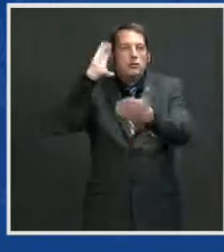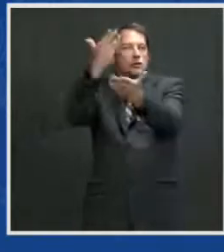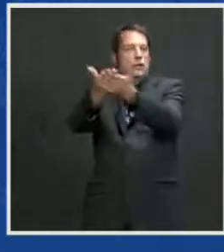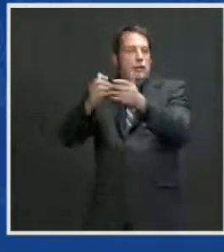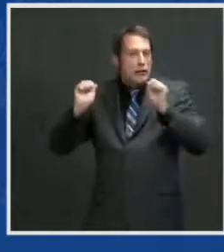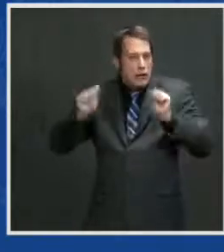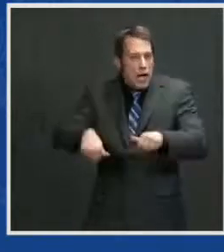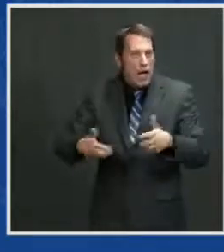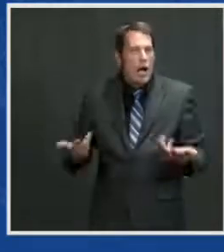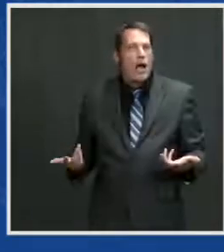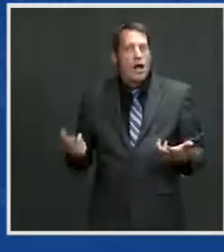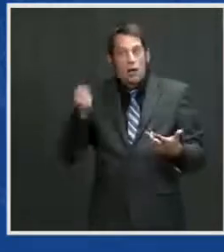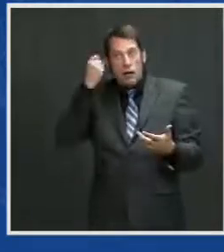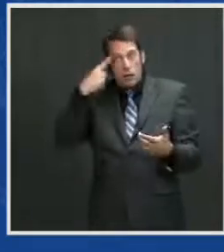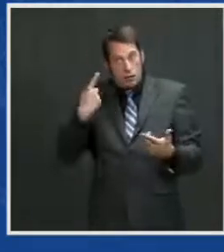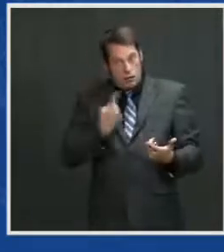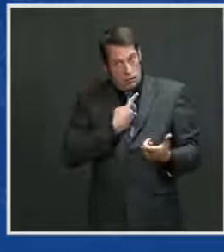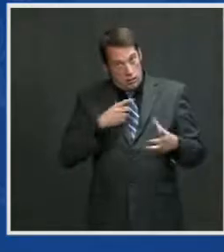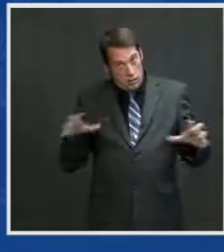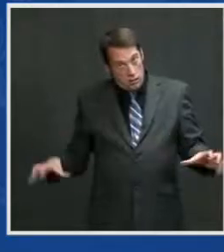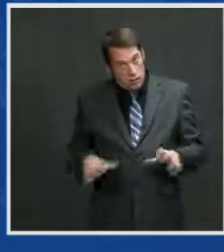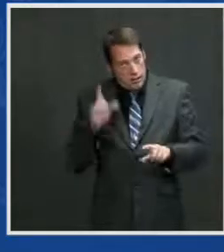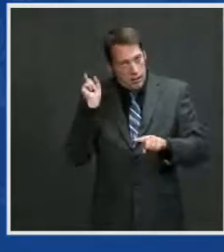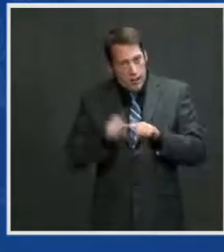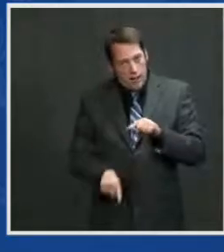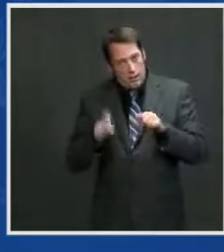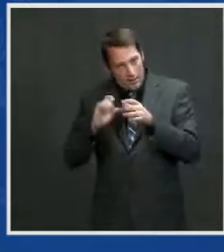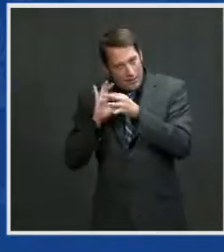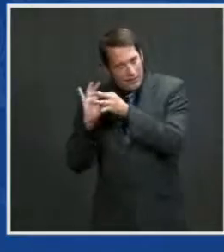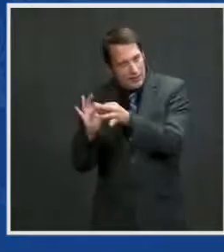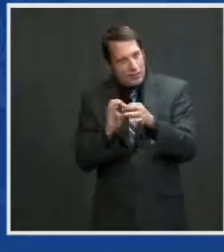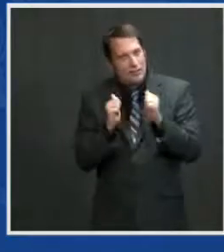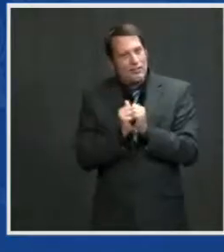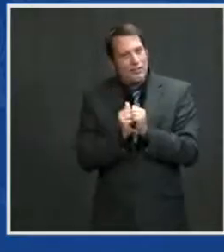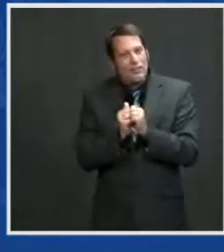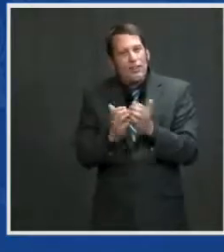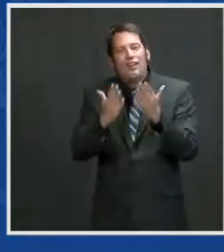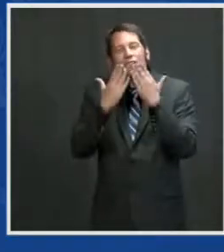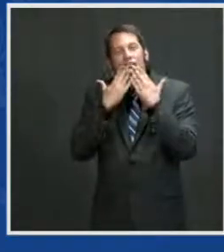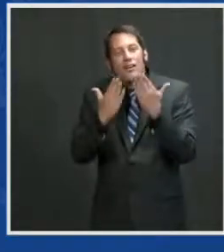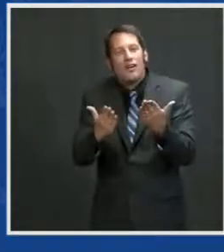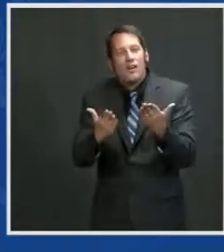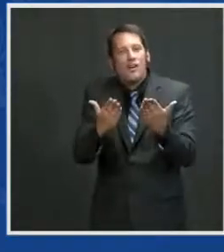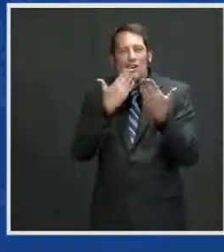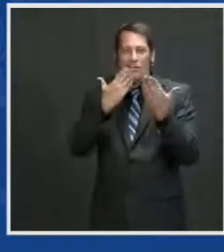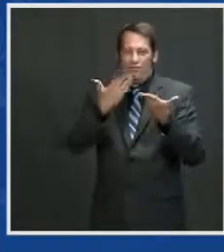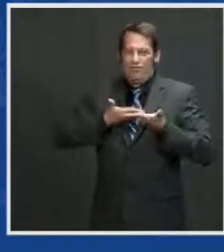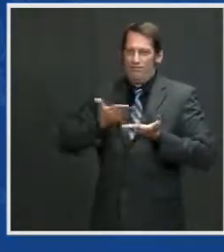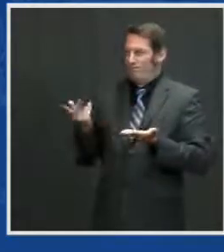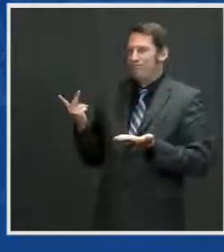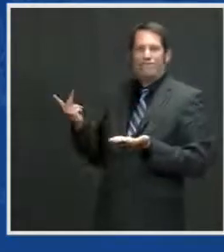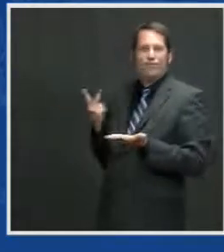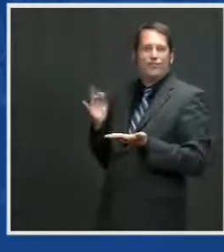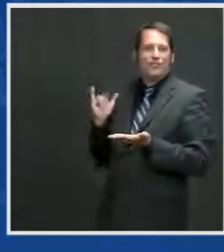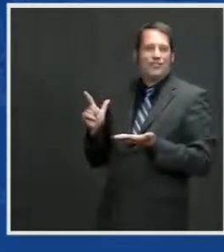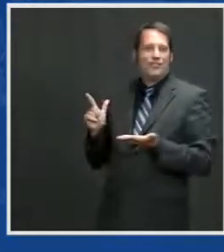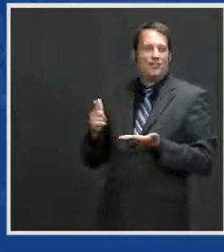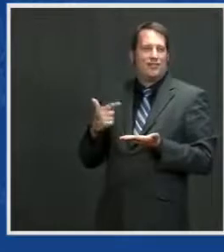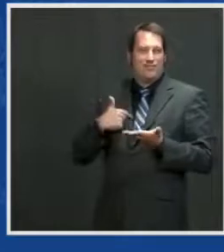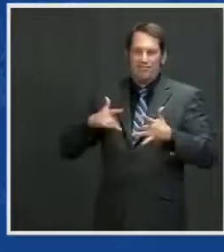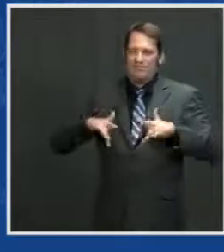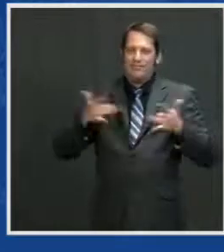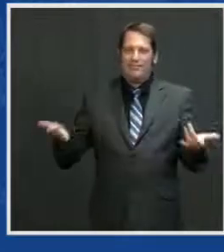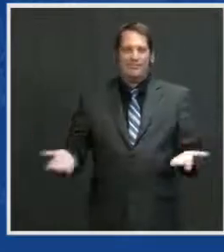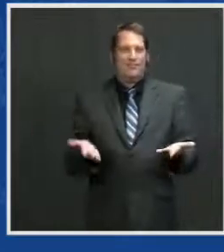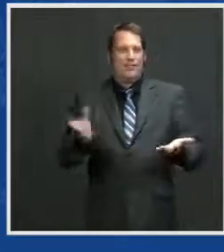So I want to thank you again for welcoming Jill and me today. It's great to be here in the UK, but it's great to